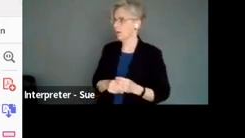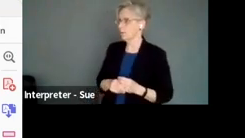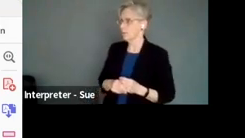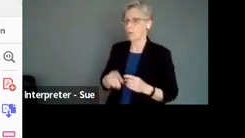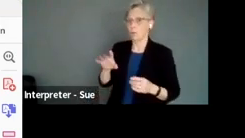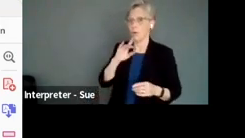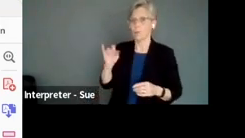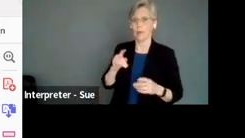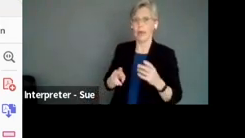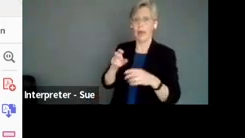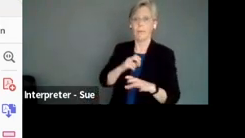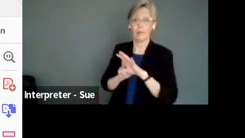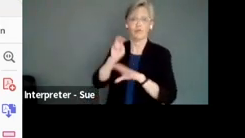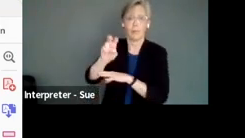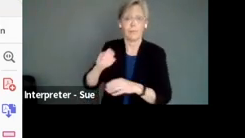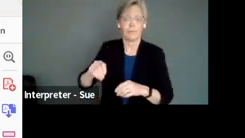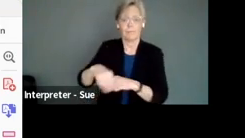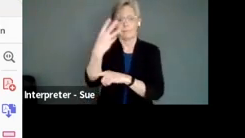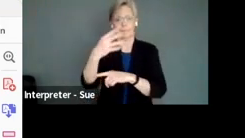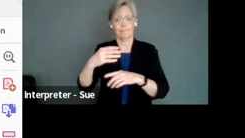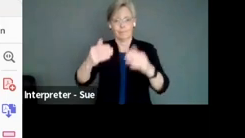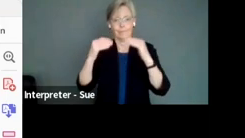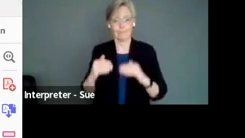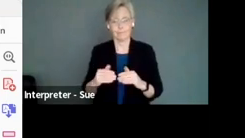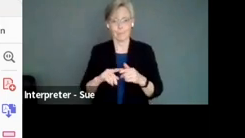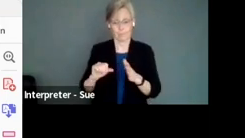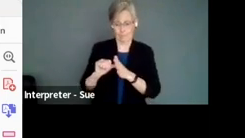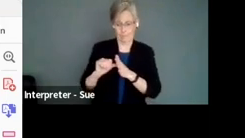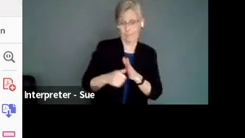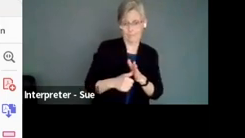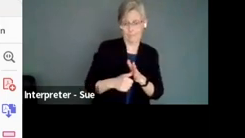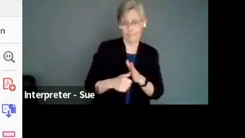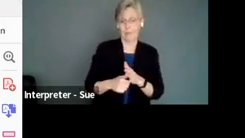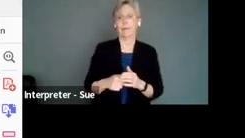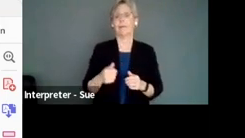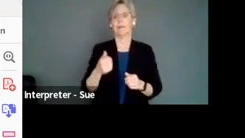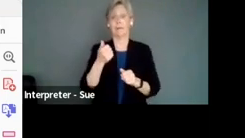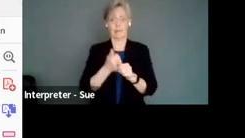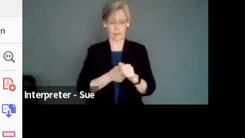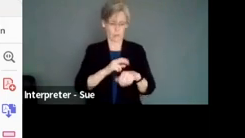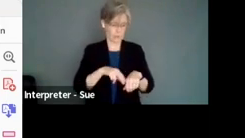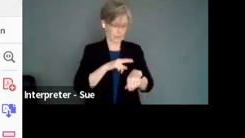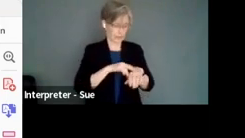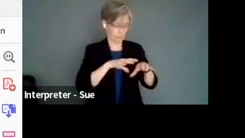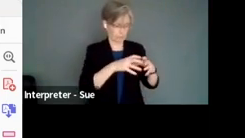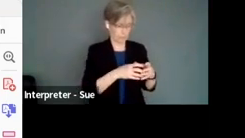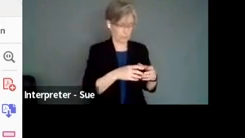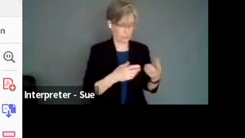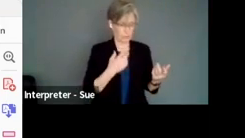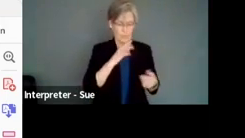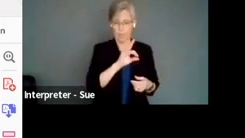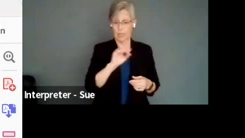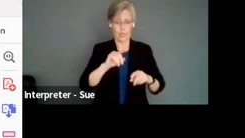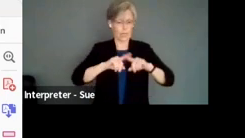want to add is I'm going to jump to the next slide, and to just reinforce the point that every nation, I've worked with about 90 different